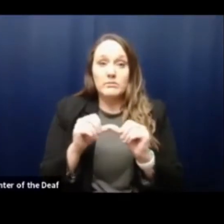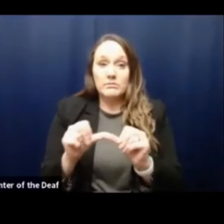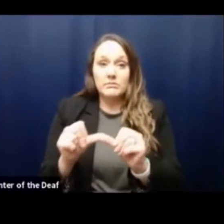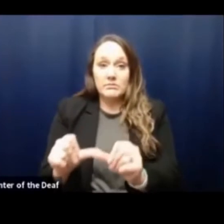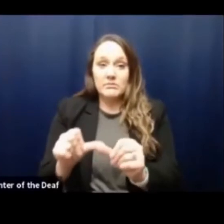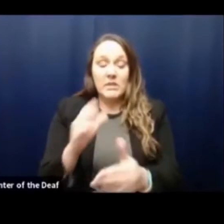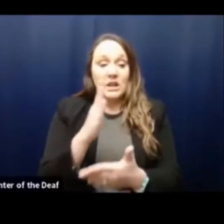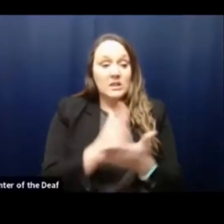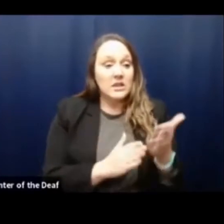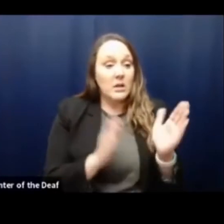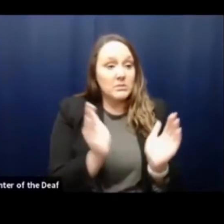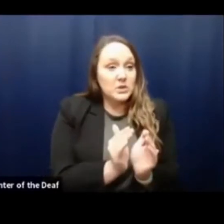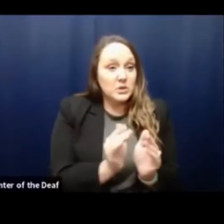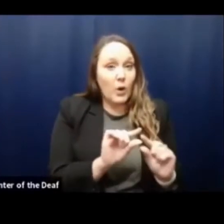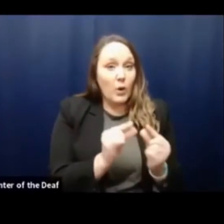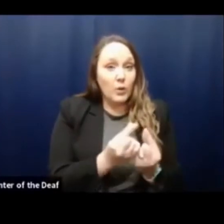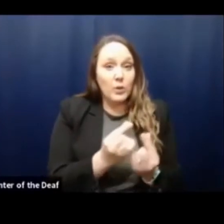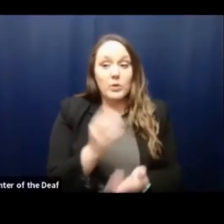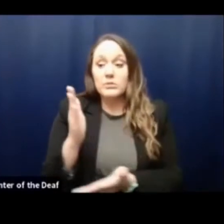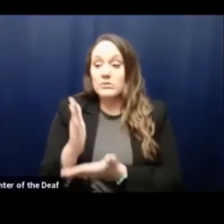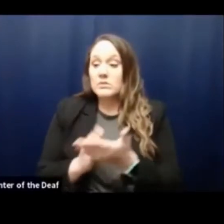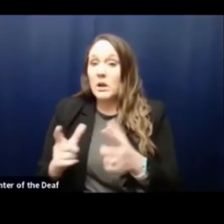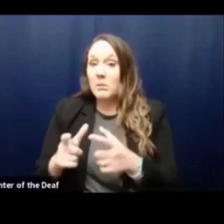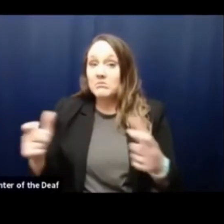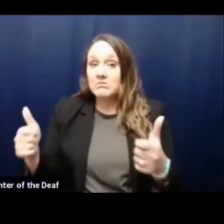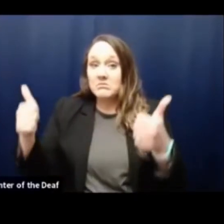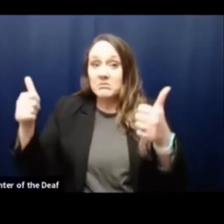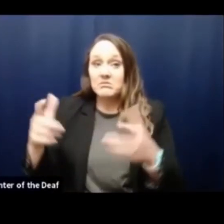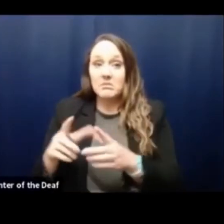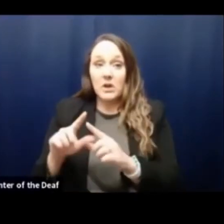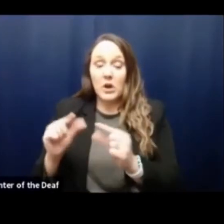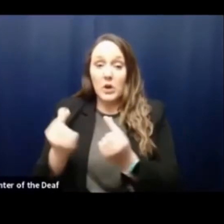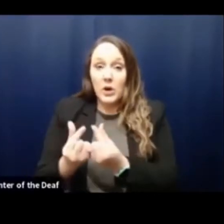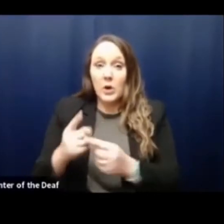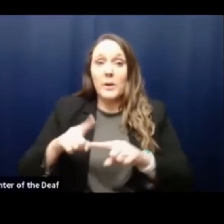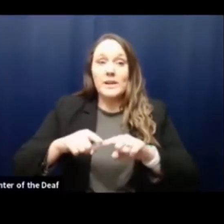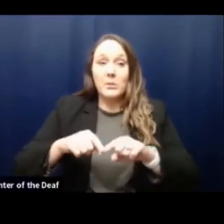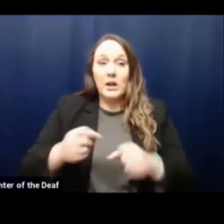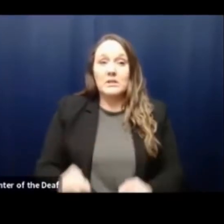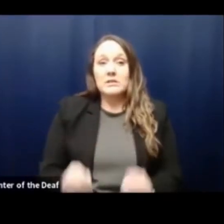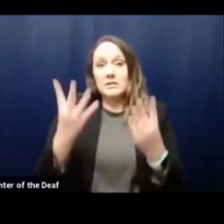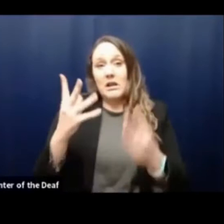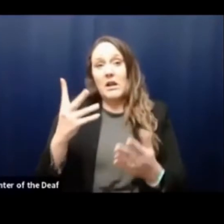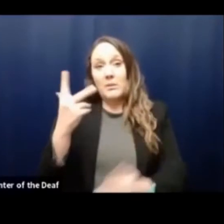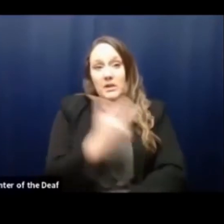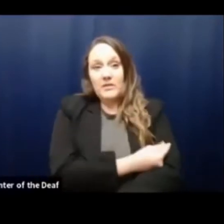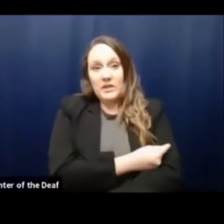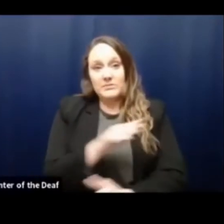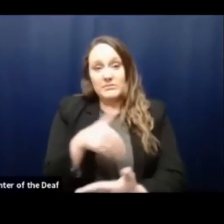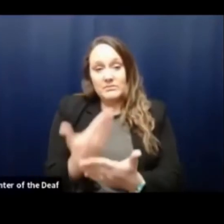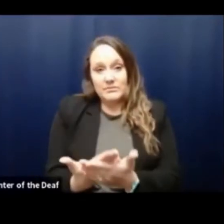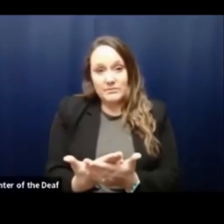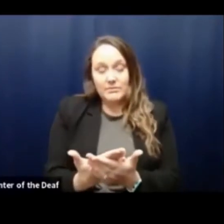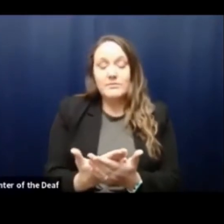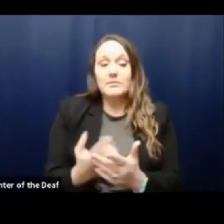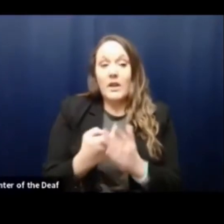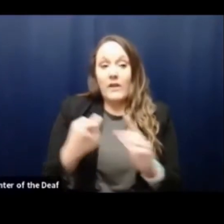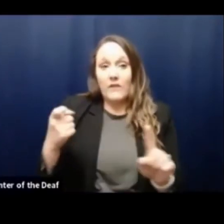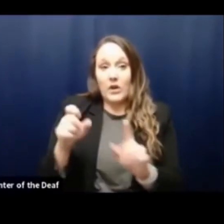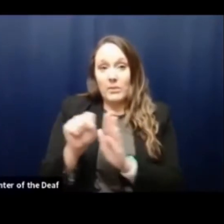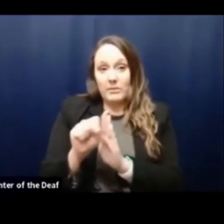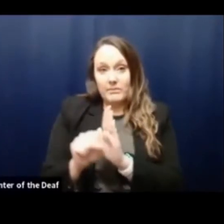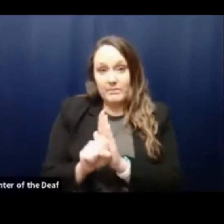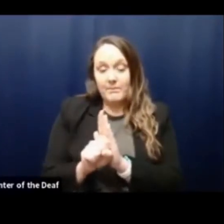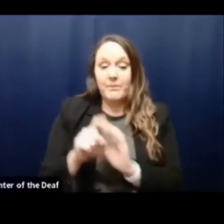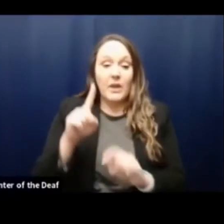batches. It depends on how much vaccine we have and how much we get from the state. We can't schedule these appointments or clinics if we don't have